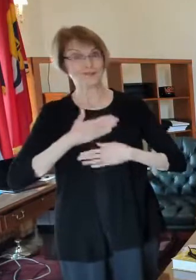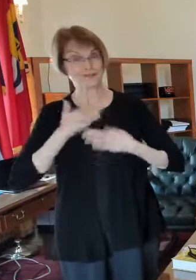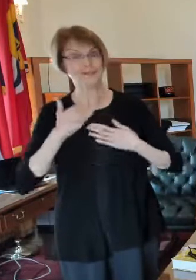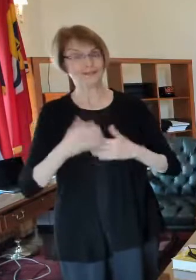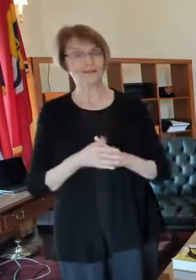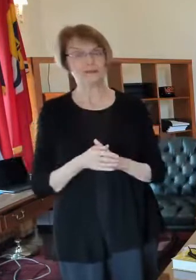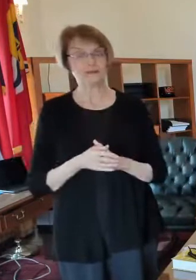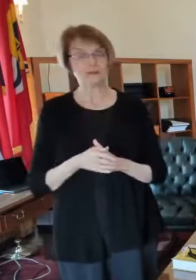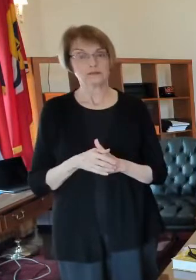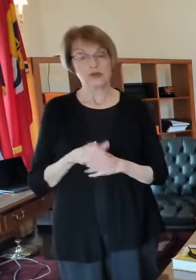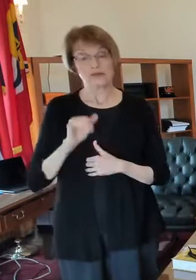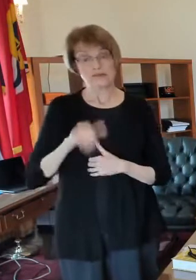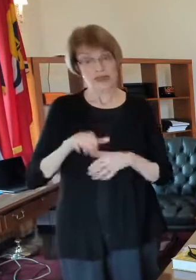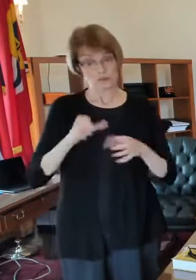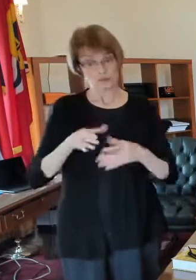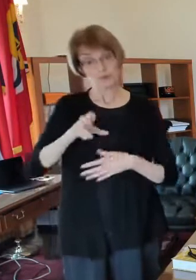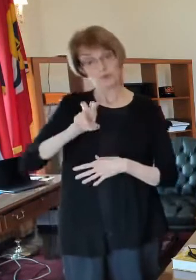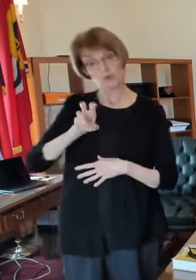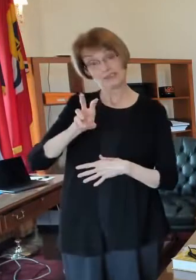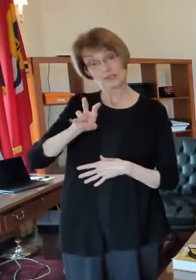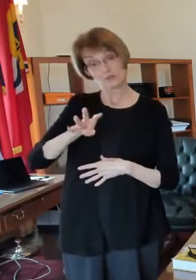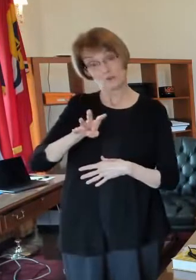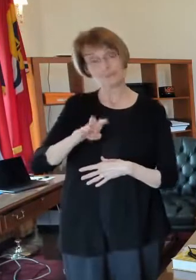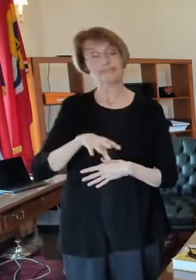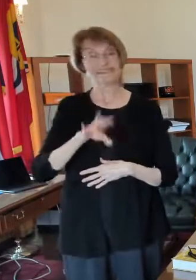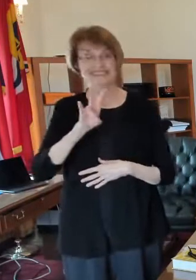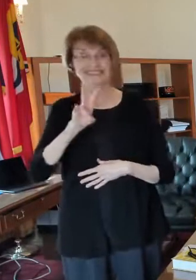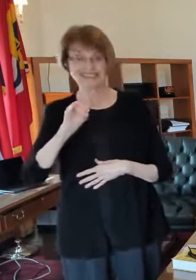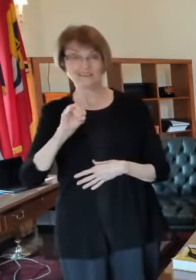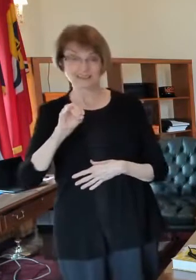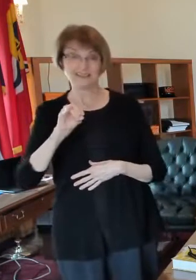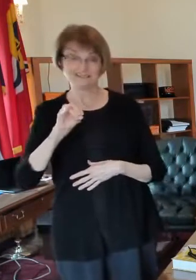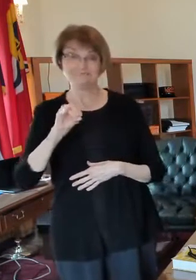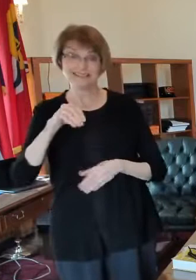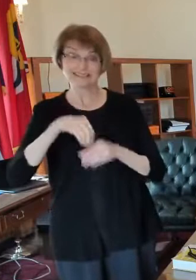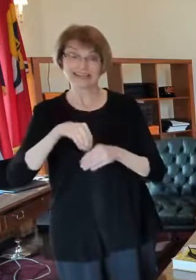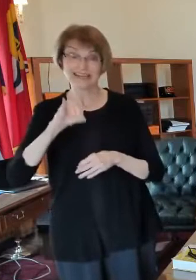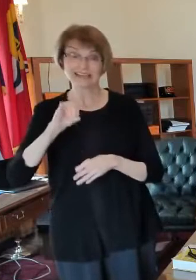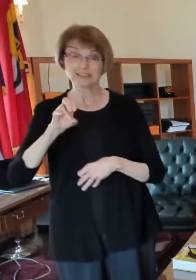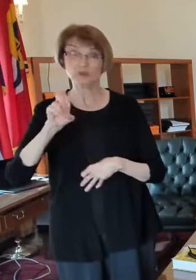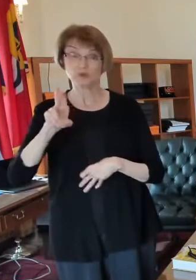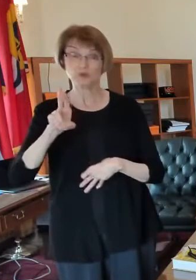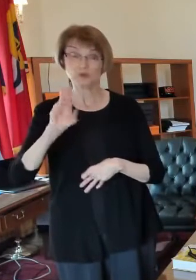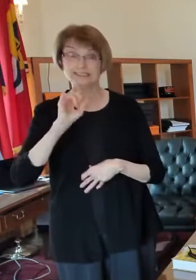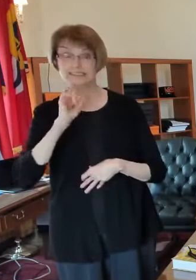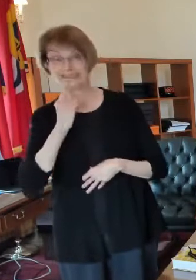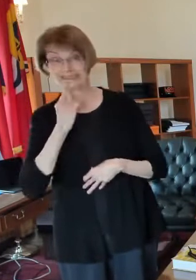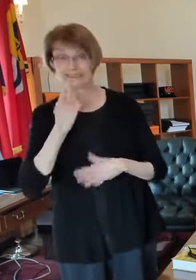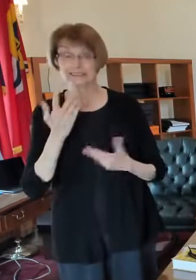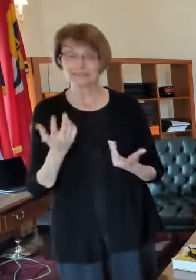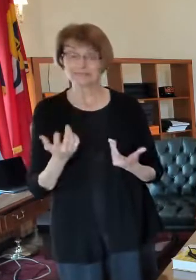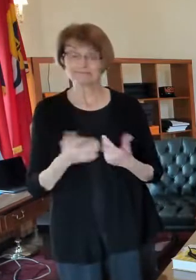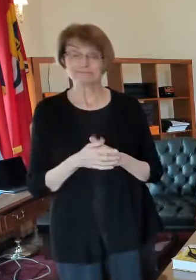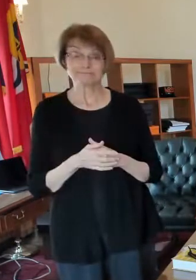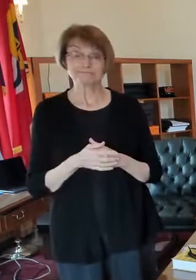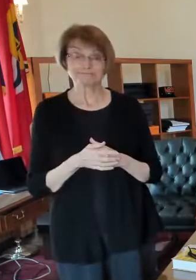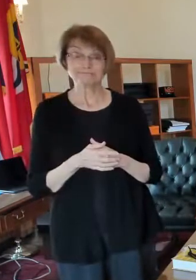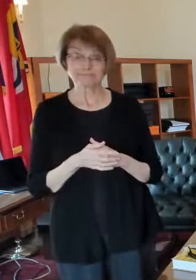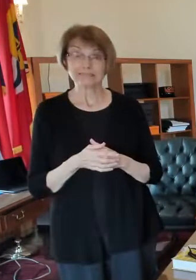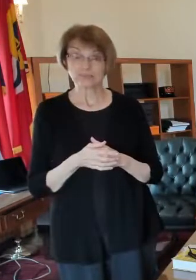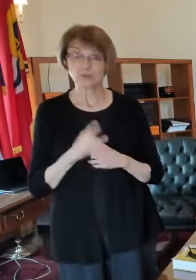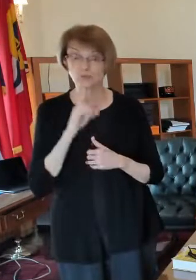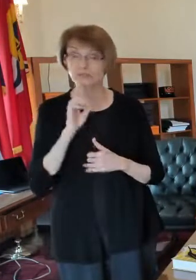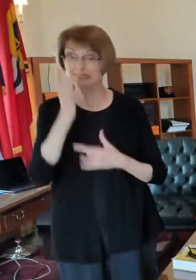264 people 70 of those people are in the ICU um so they're pretty